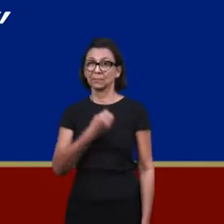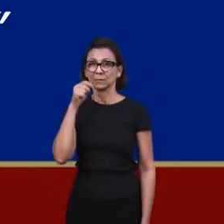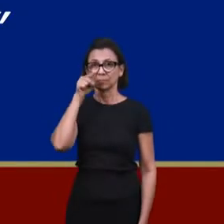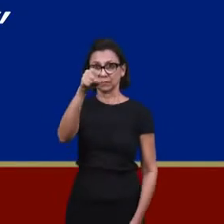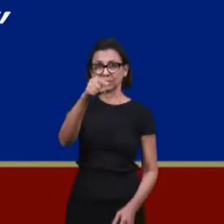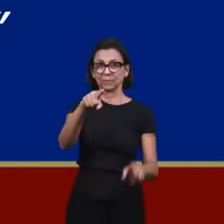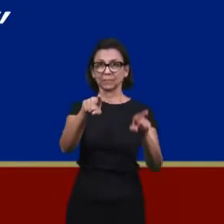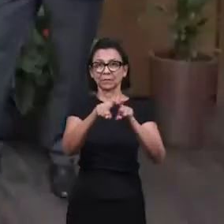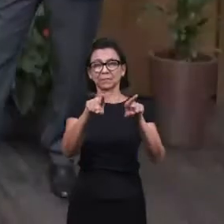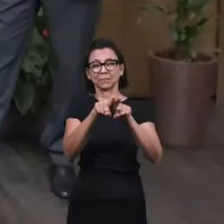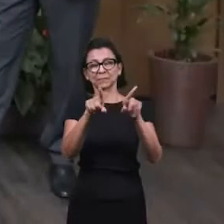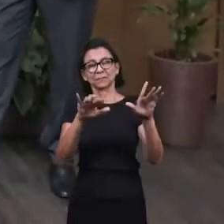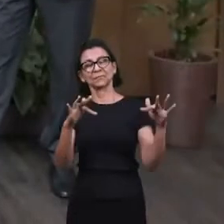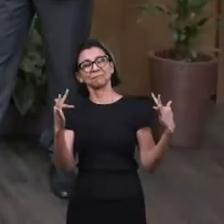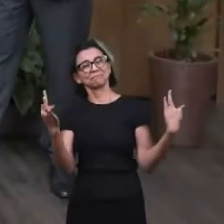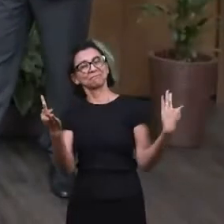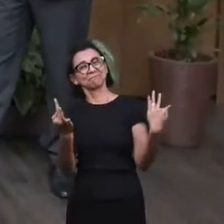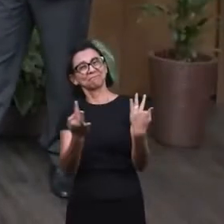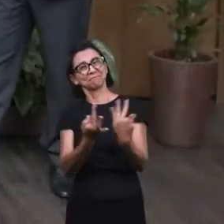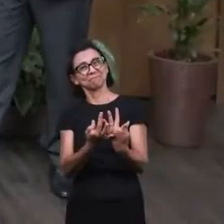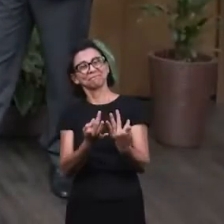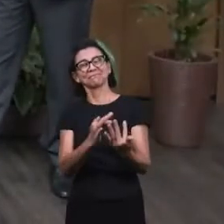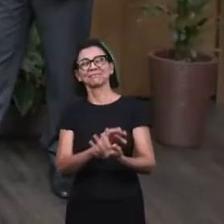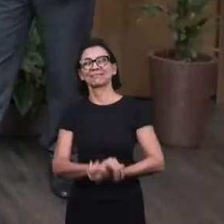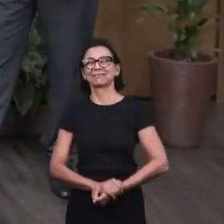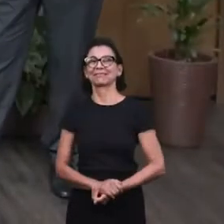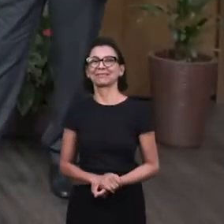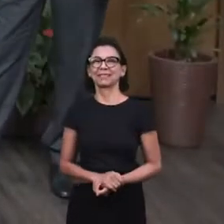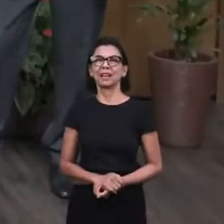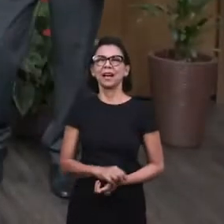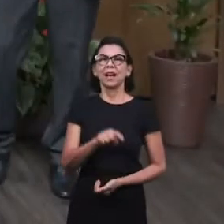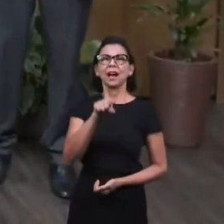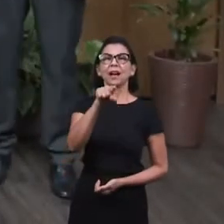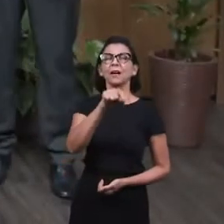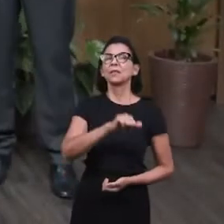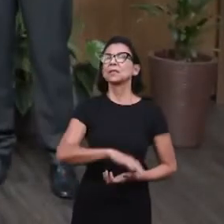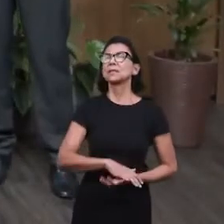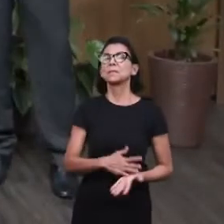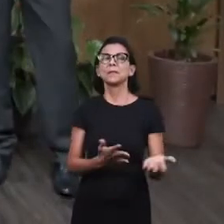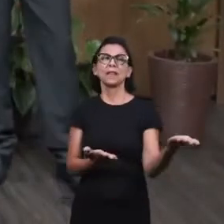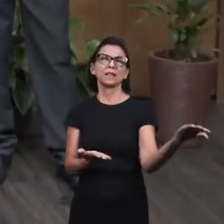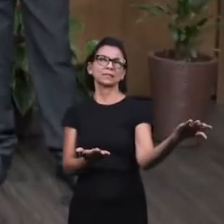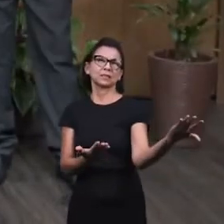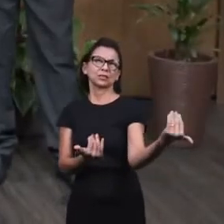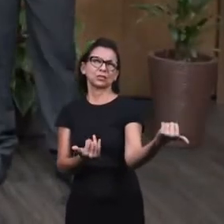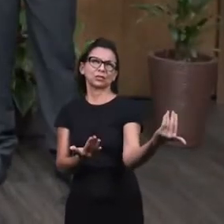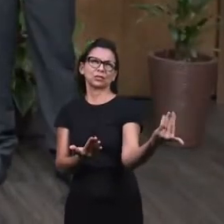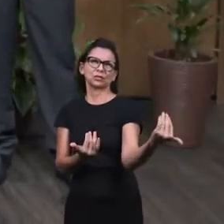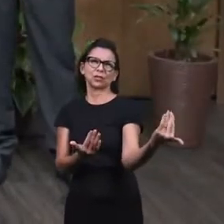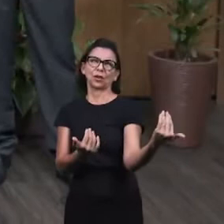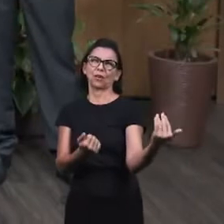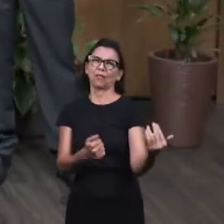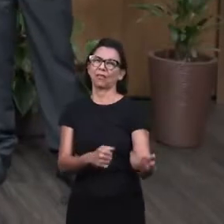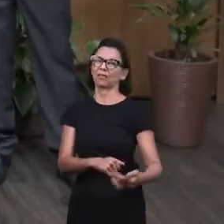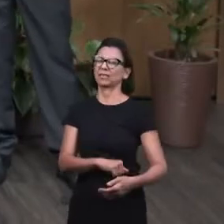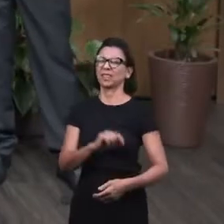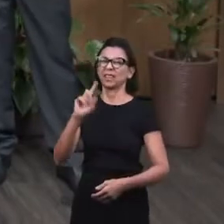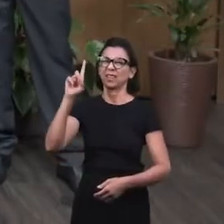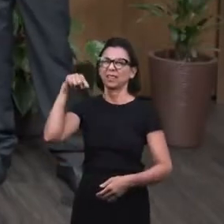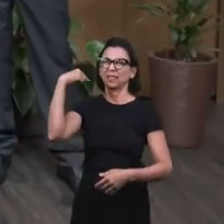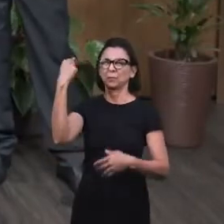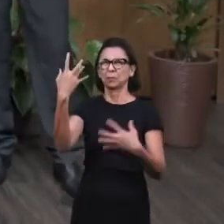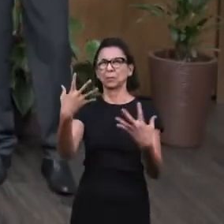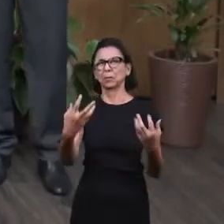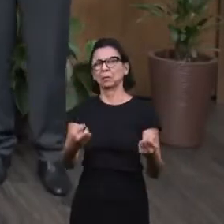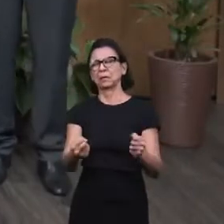household. Someone who perhaps is a bit younger, they can't even think to make that